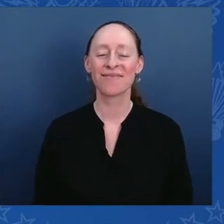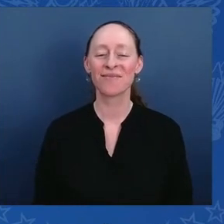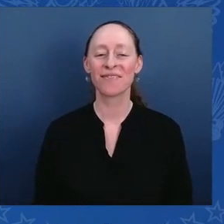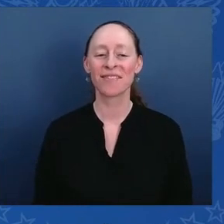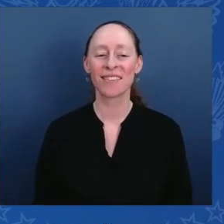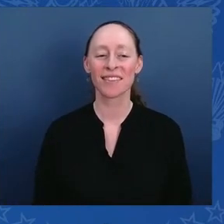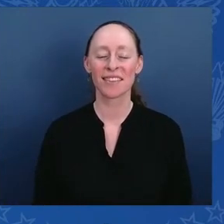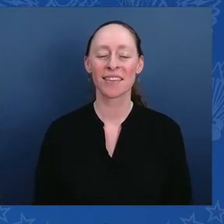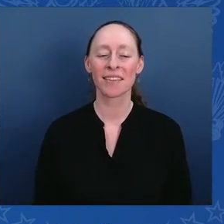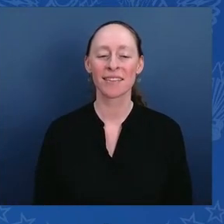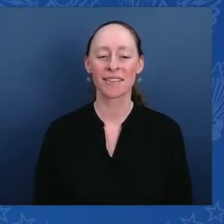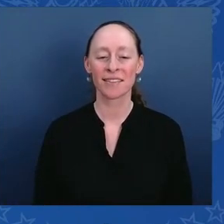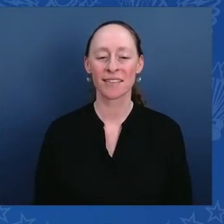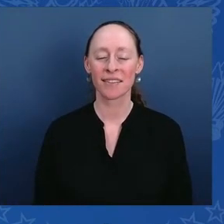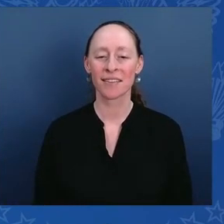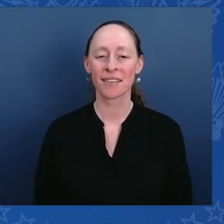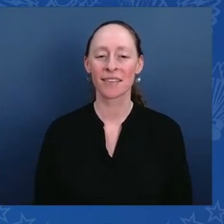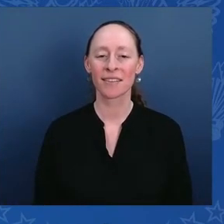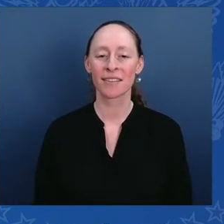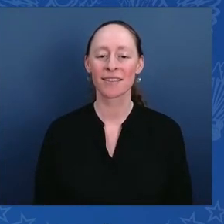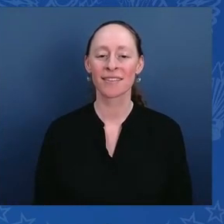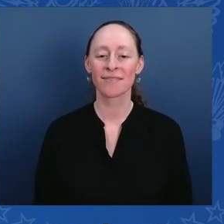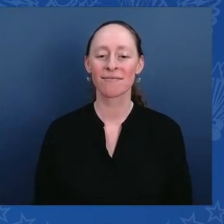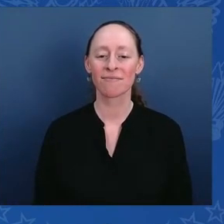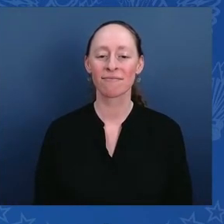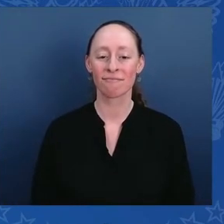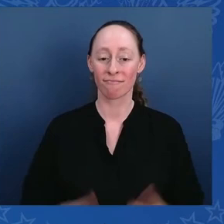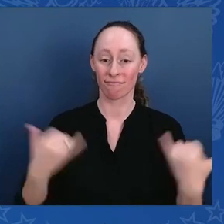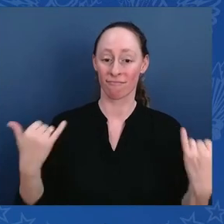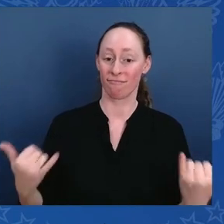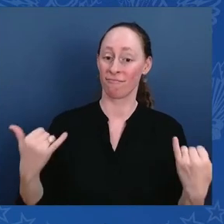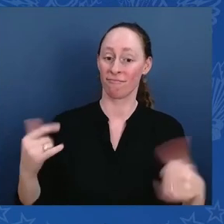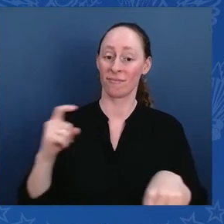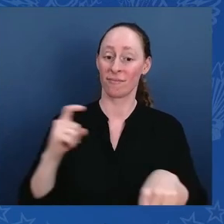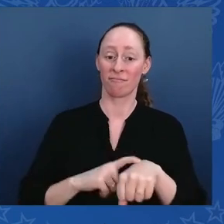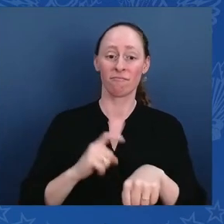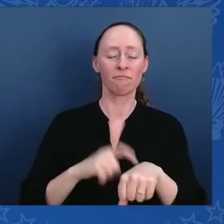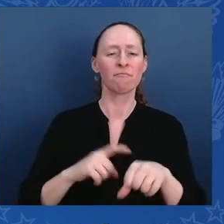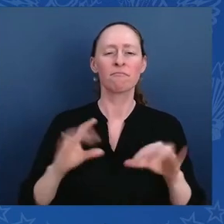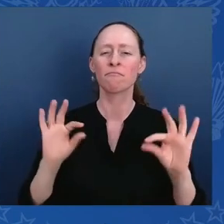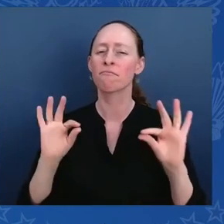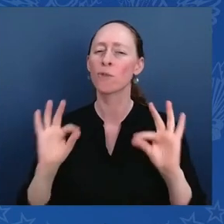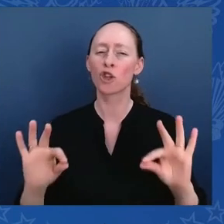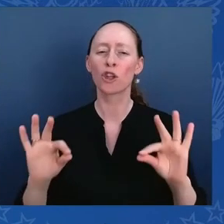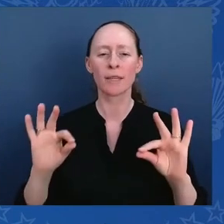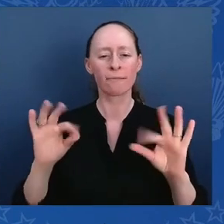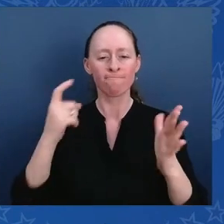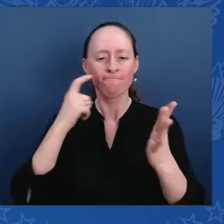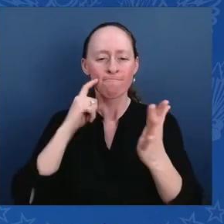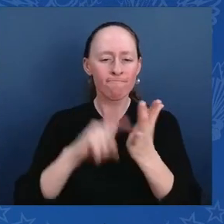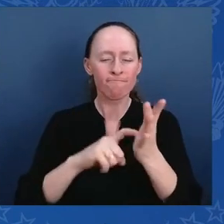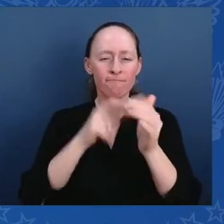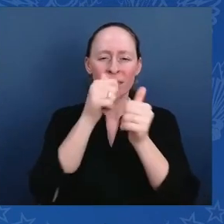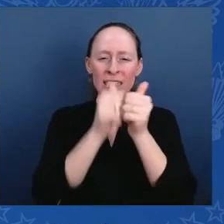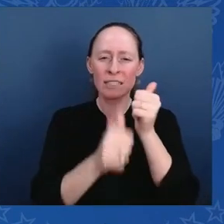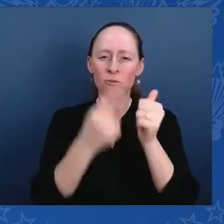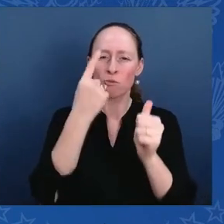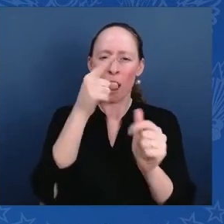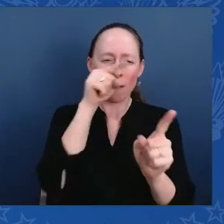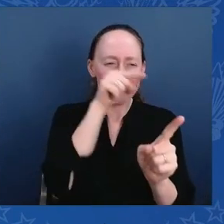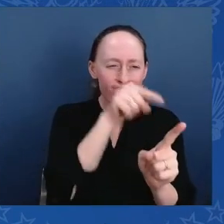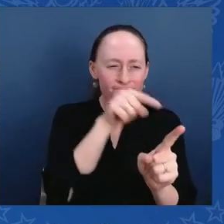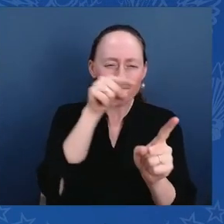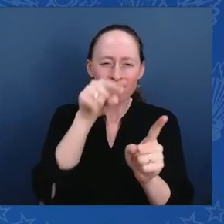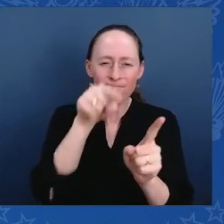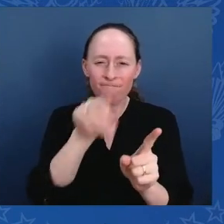This is an opportune time to be celebrating each and every one of you and all of your accomplishments. I want to acknowledge Chair Jackson, my colleague,